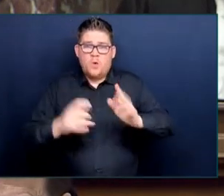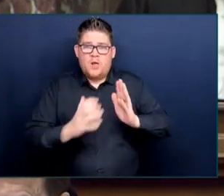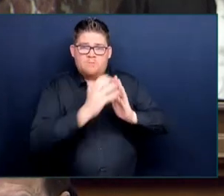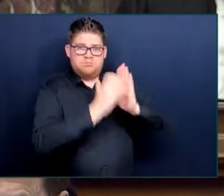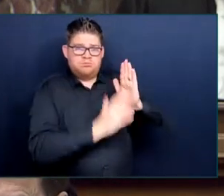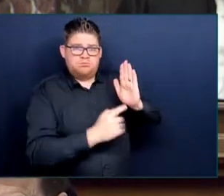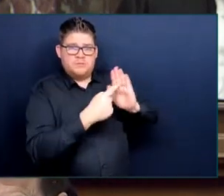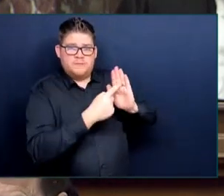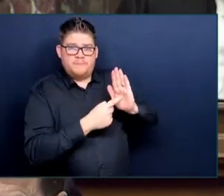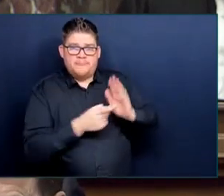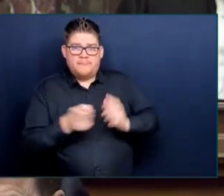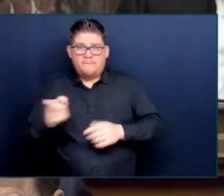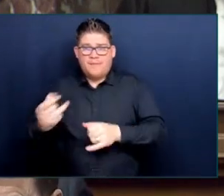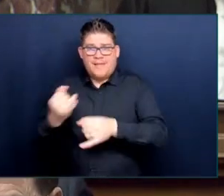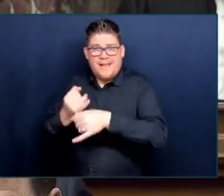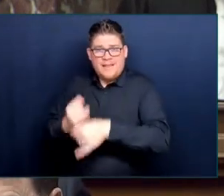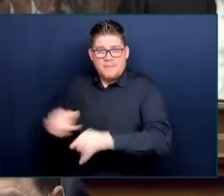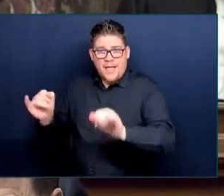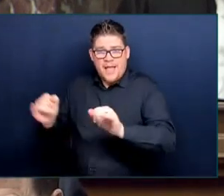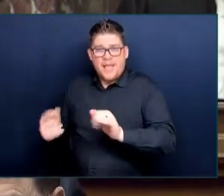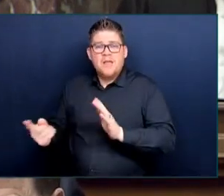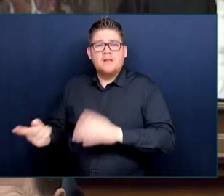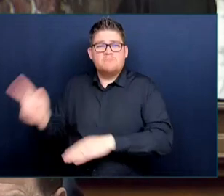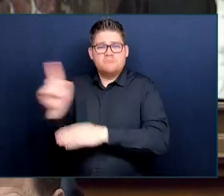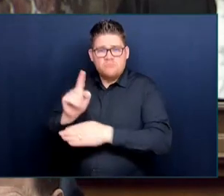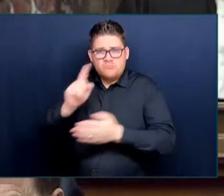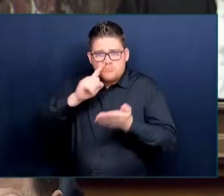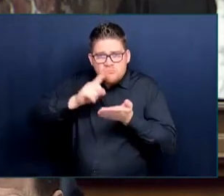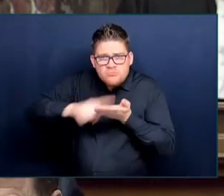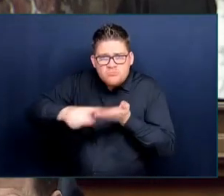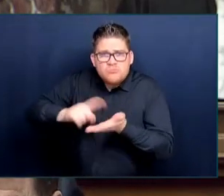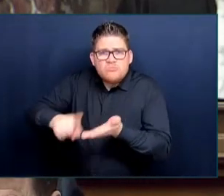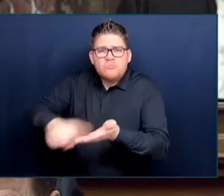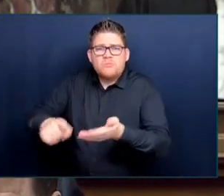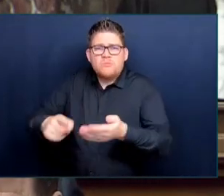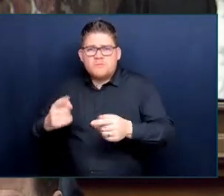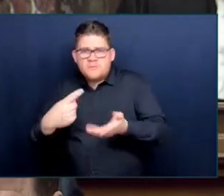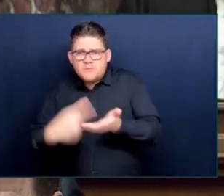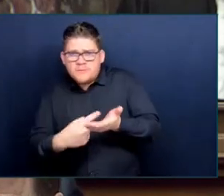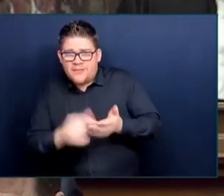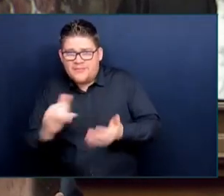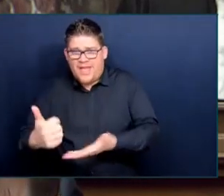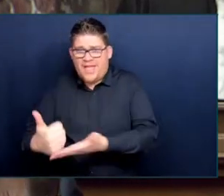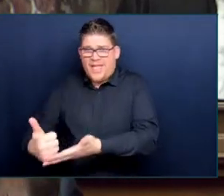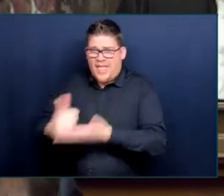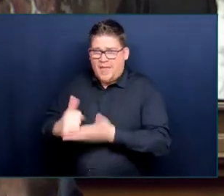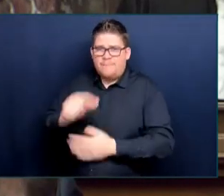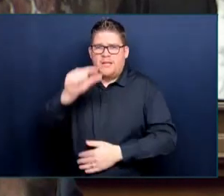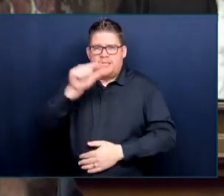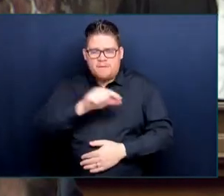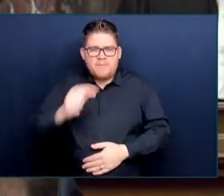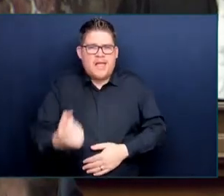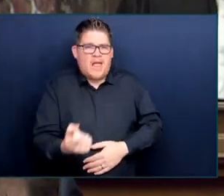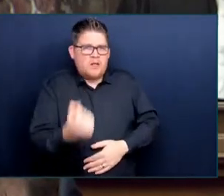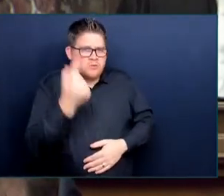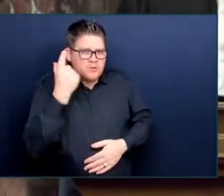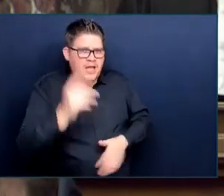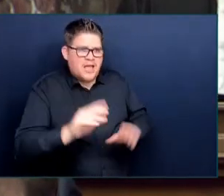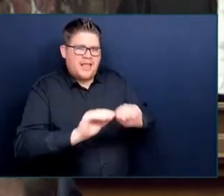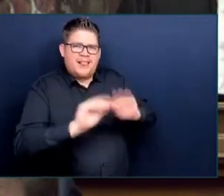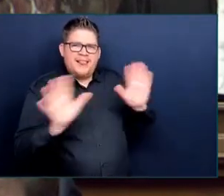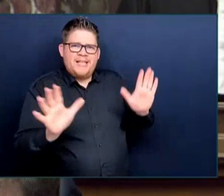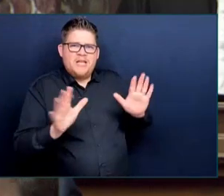does for our province for us to understand in government how we need to respond. I'll be looking at those very detailed recommendations.